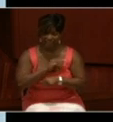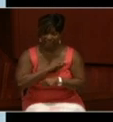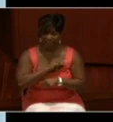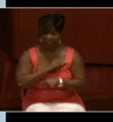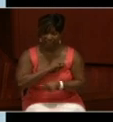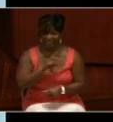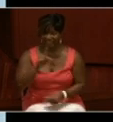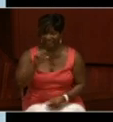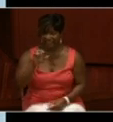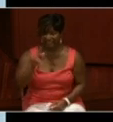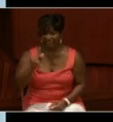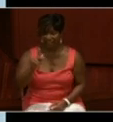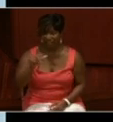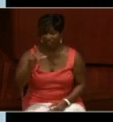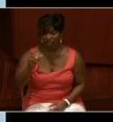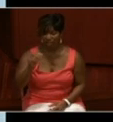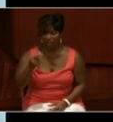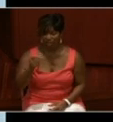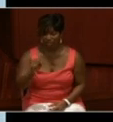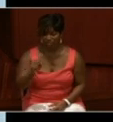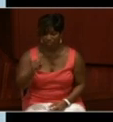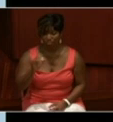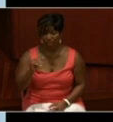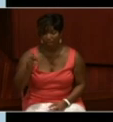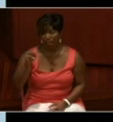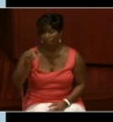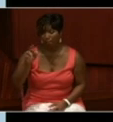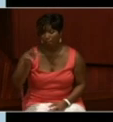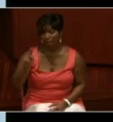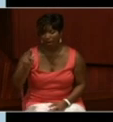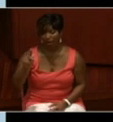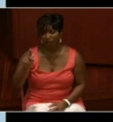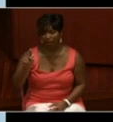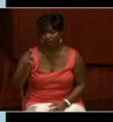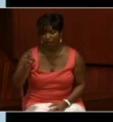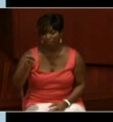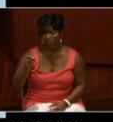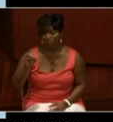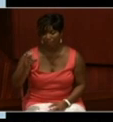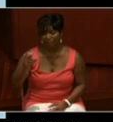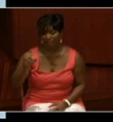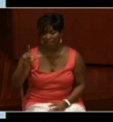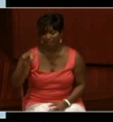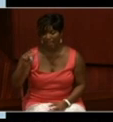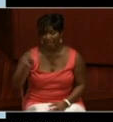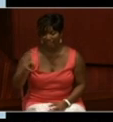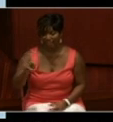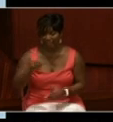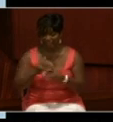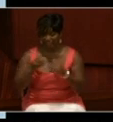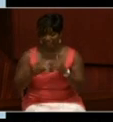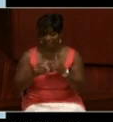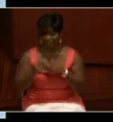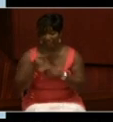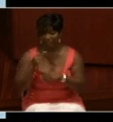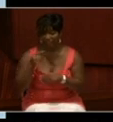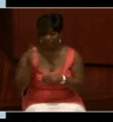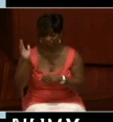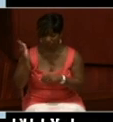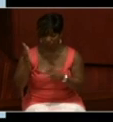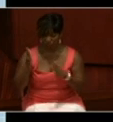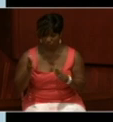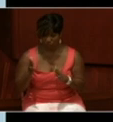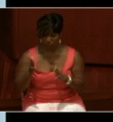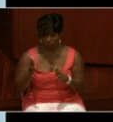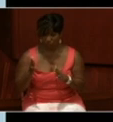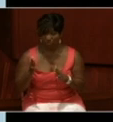by Mark Millan. At the end of Mr. Millan's session, he will be answering questions. You